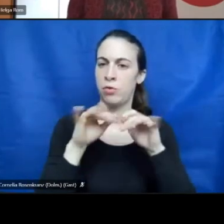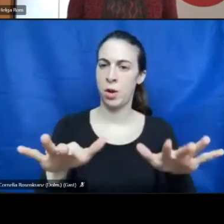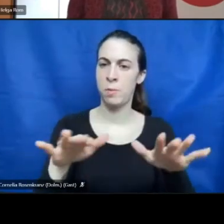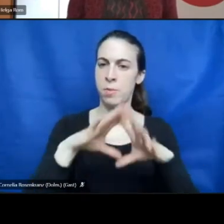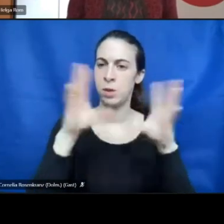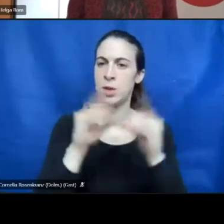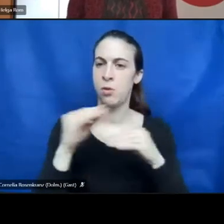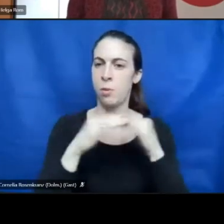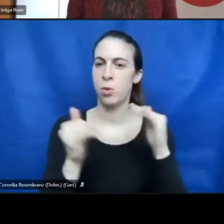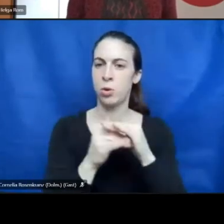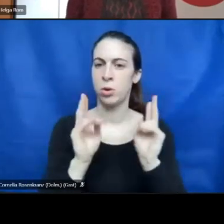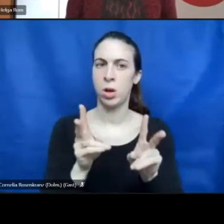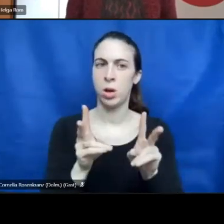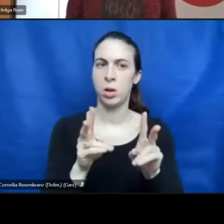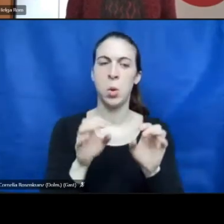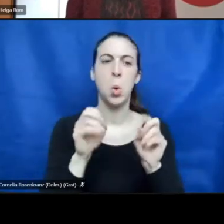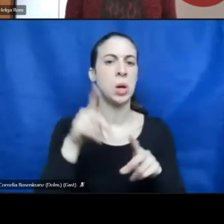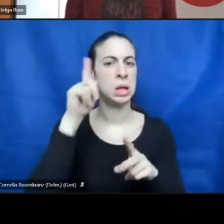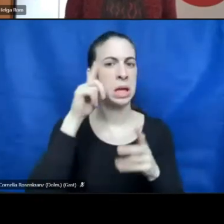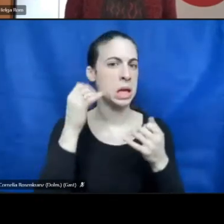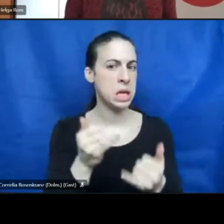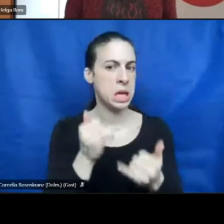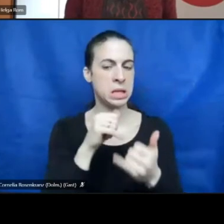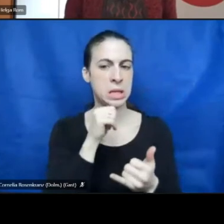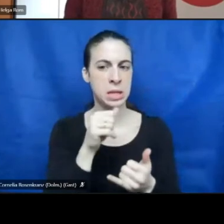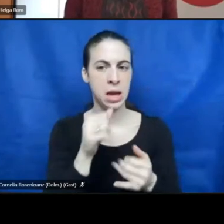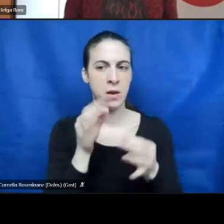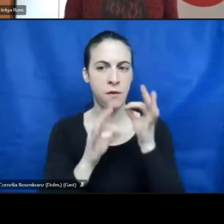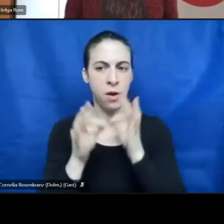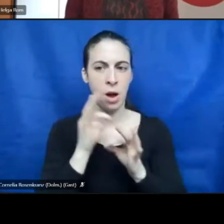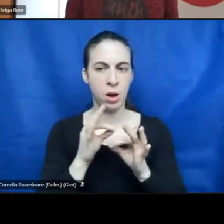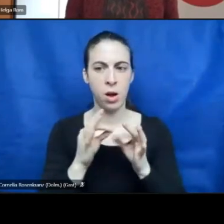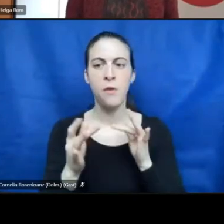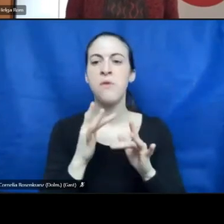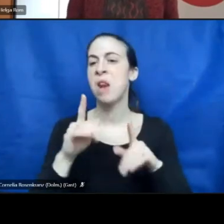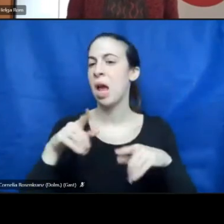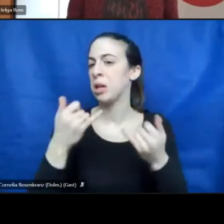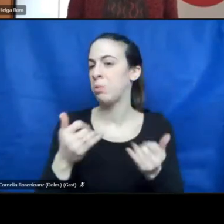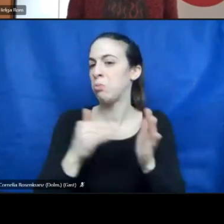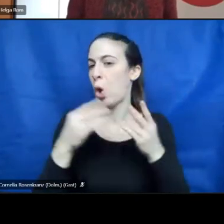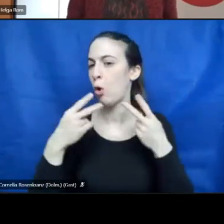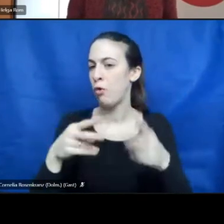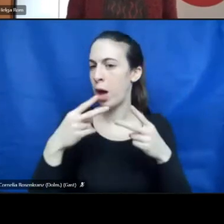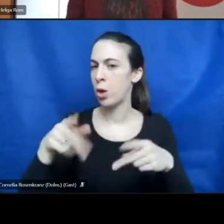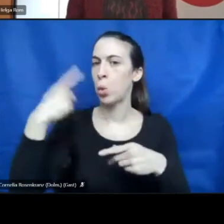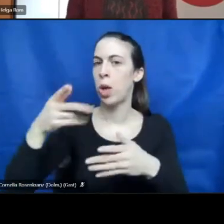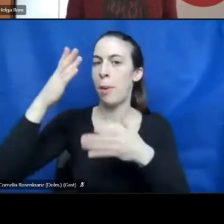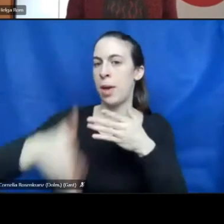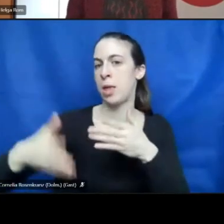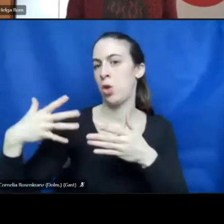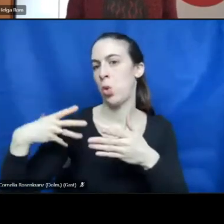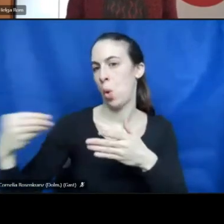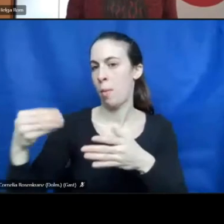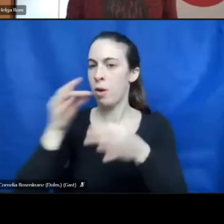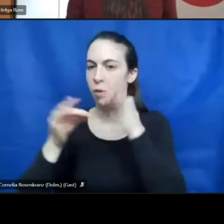At the moment we don't have a question. Maybe we do all the questions at the end and continue with you, Markus, and